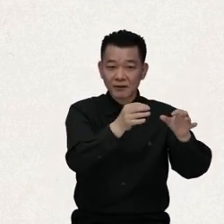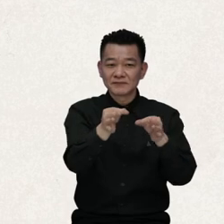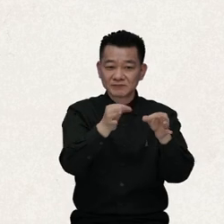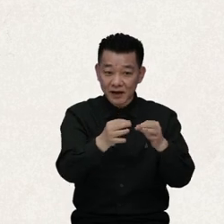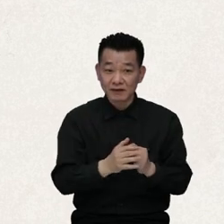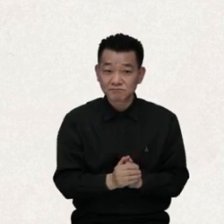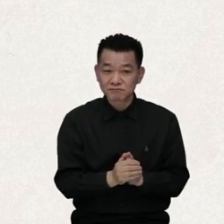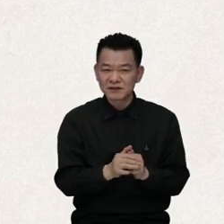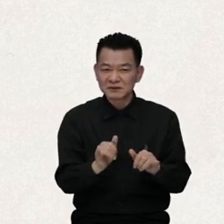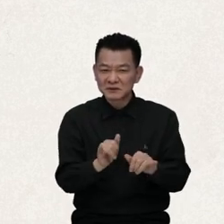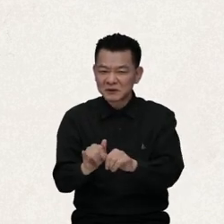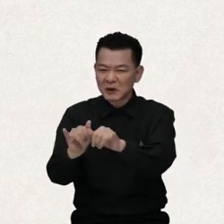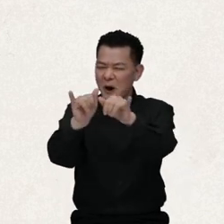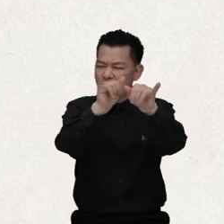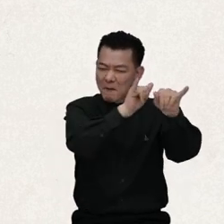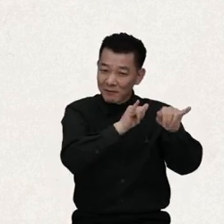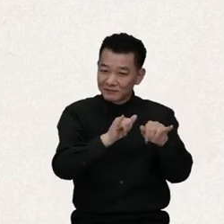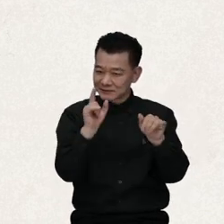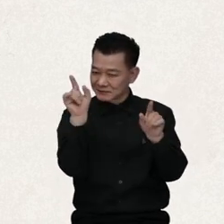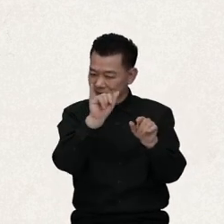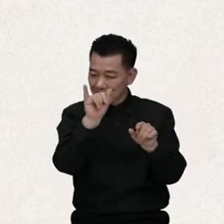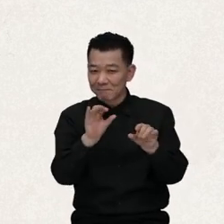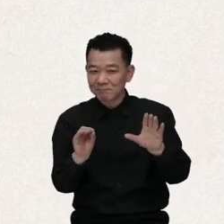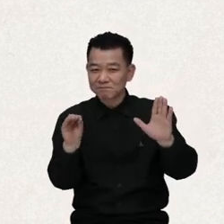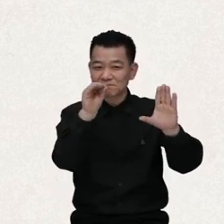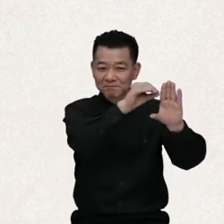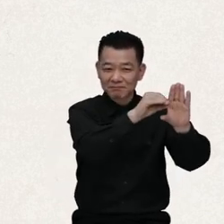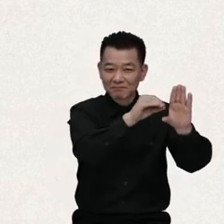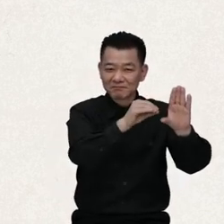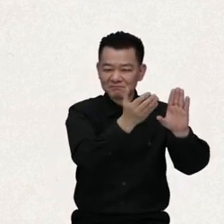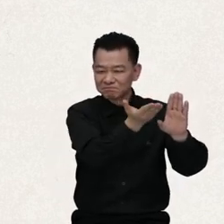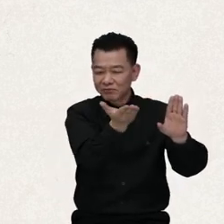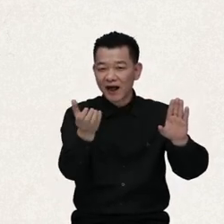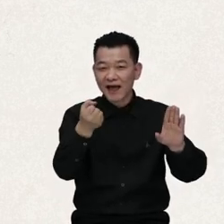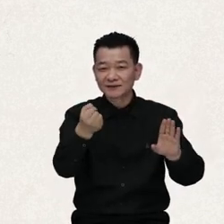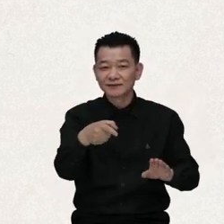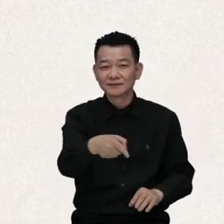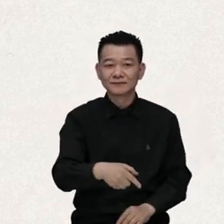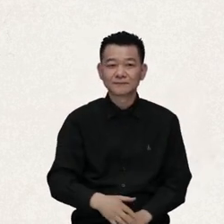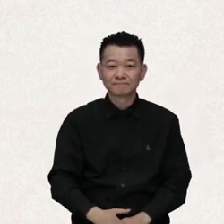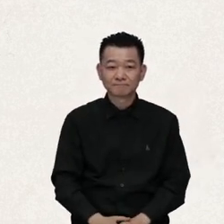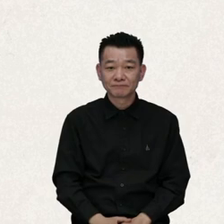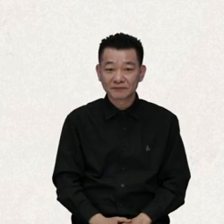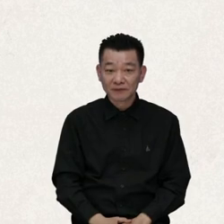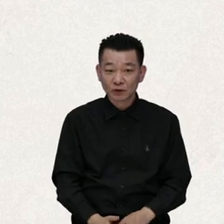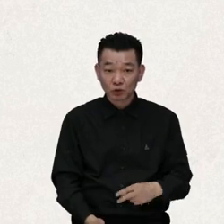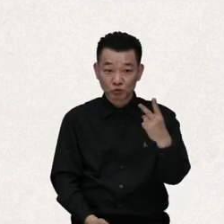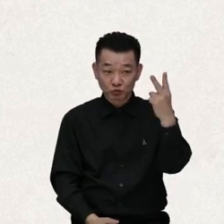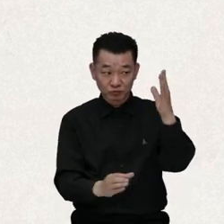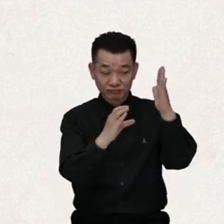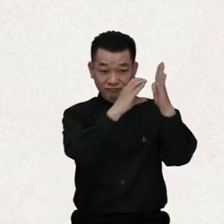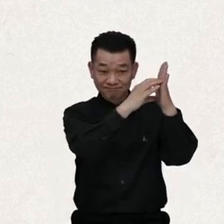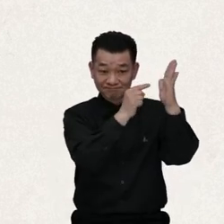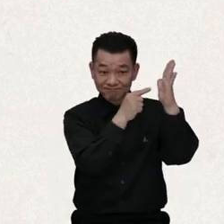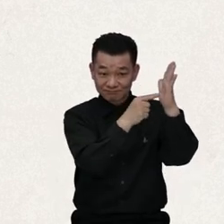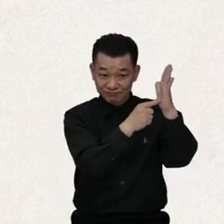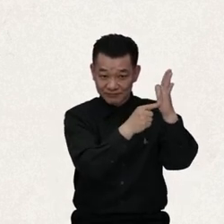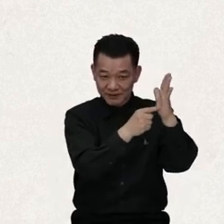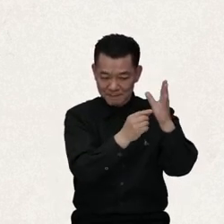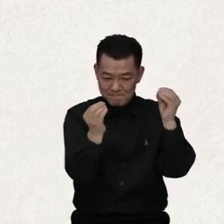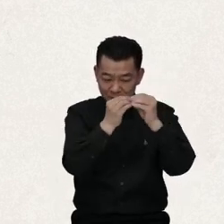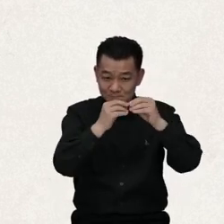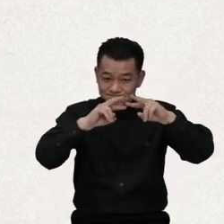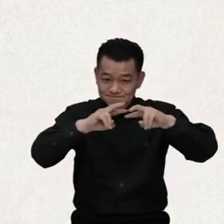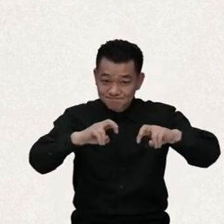affects the purpose, definition and all the articles of the Convention. And in Section 2, it